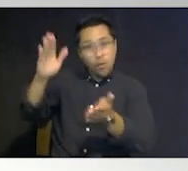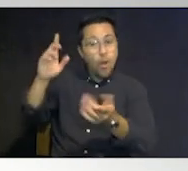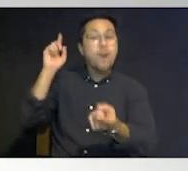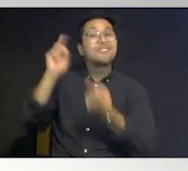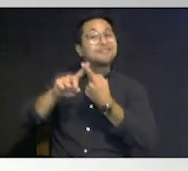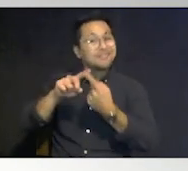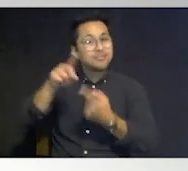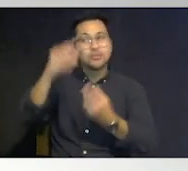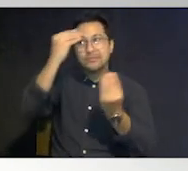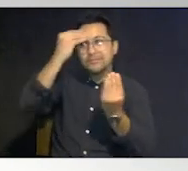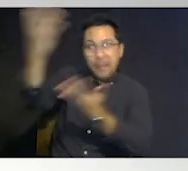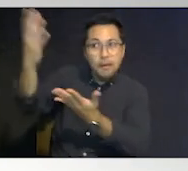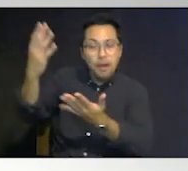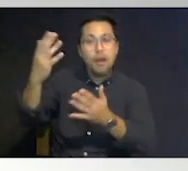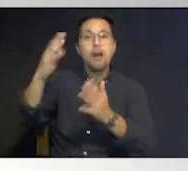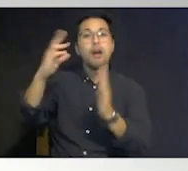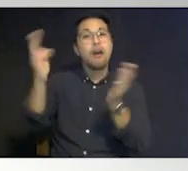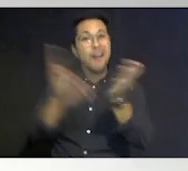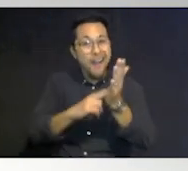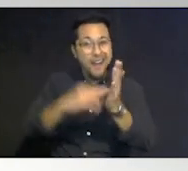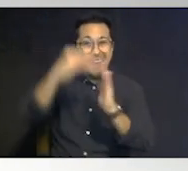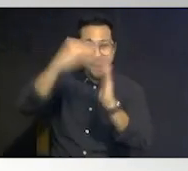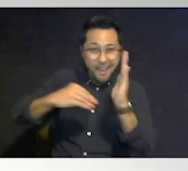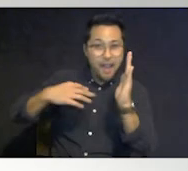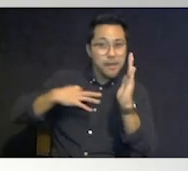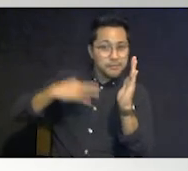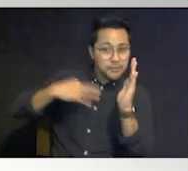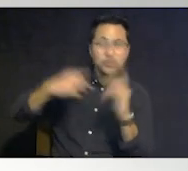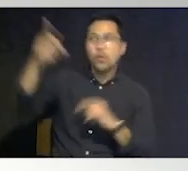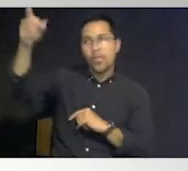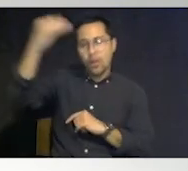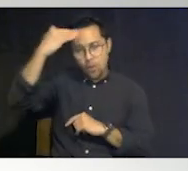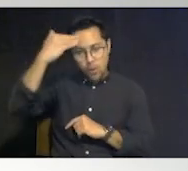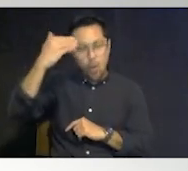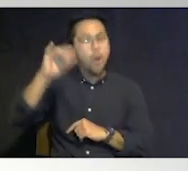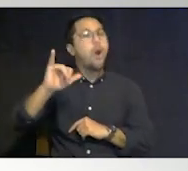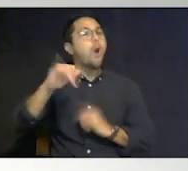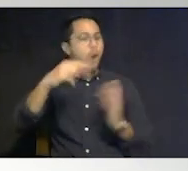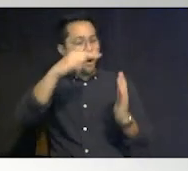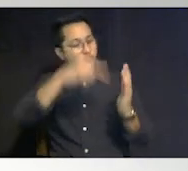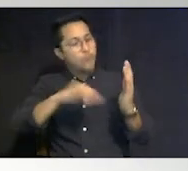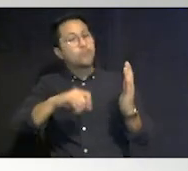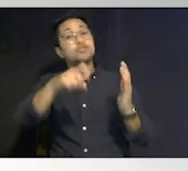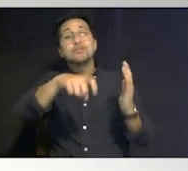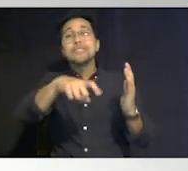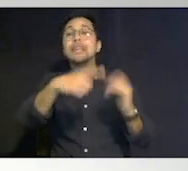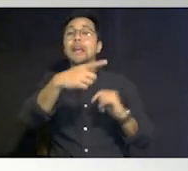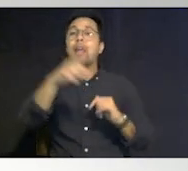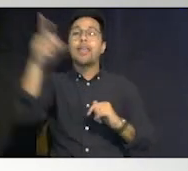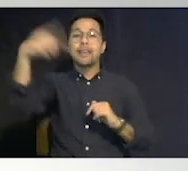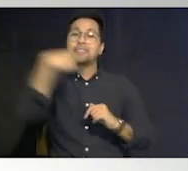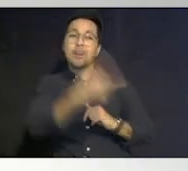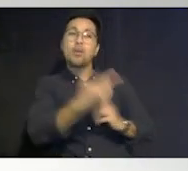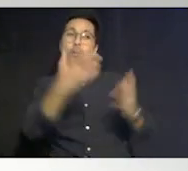and have that discussion with them so that they know what you need and they're able to tell you what they're able to provide